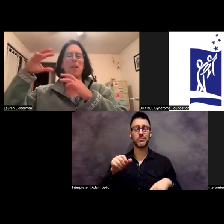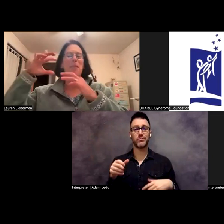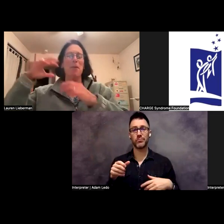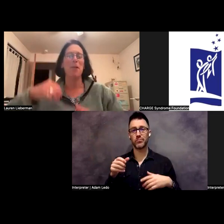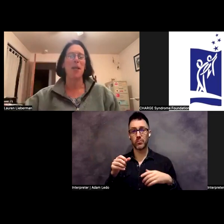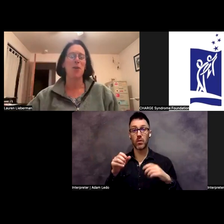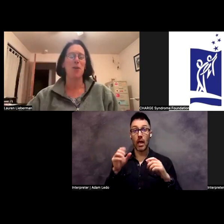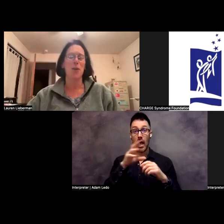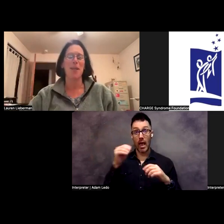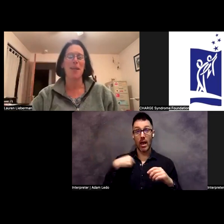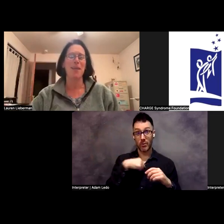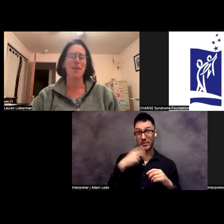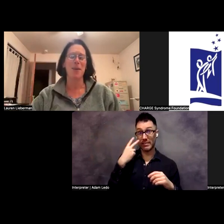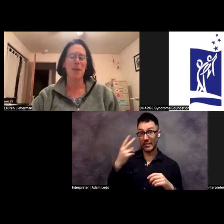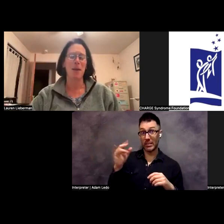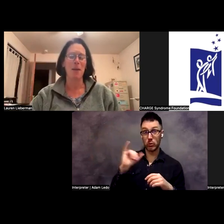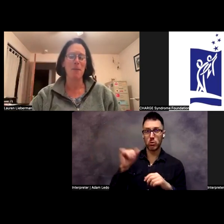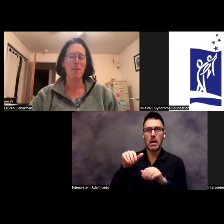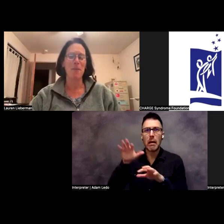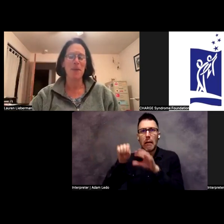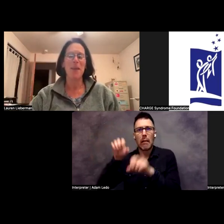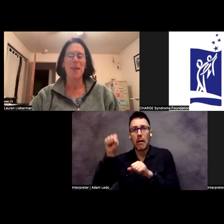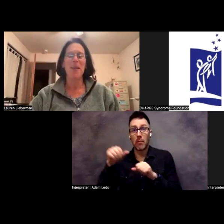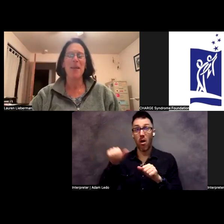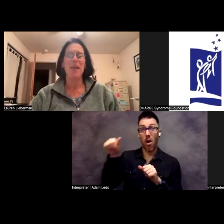to them to give them communication during the climb.